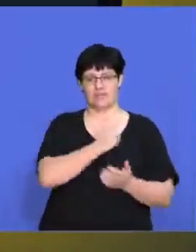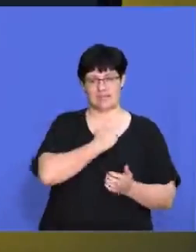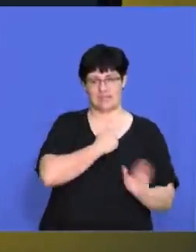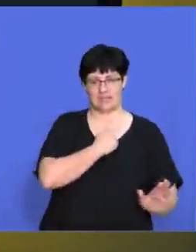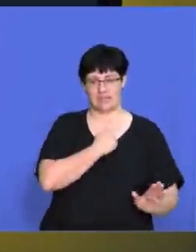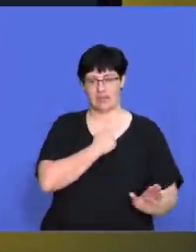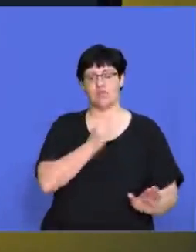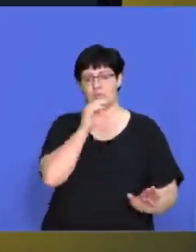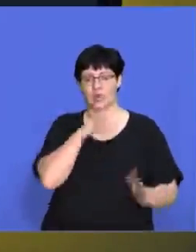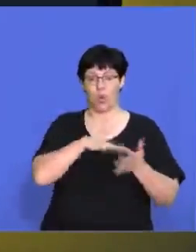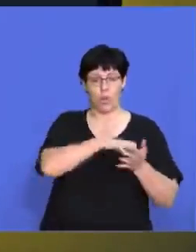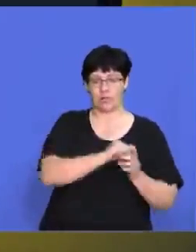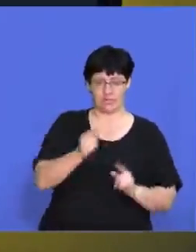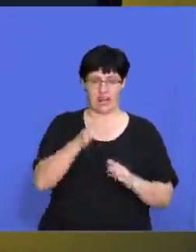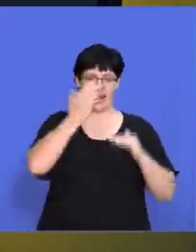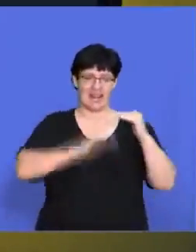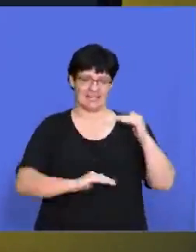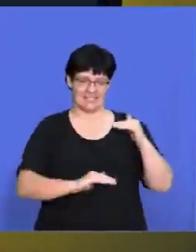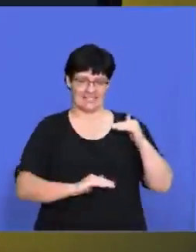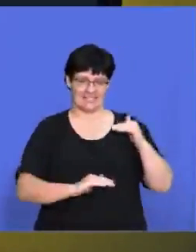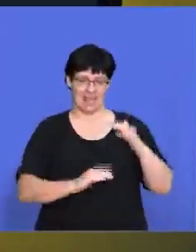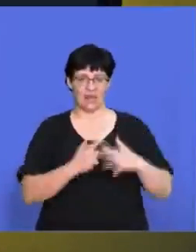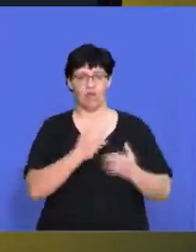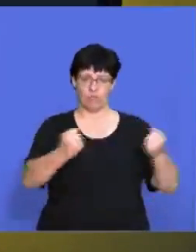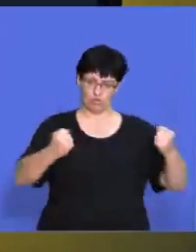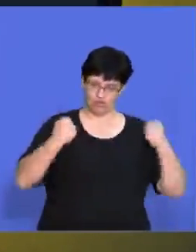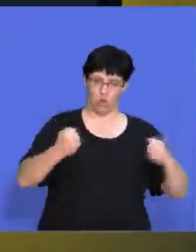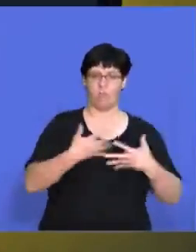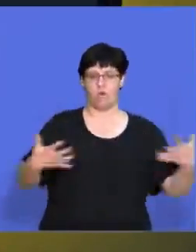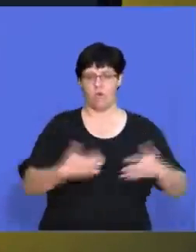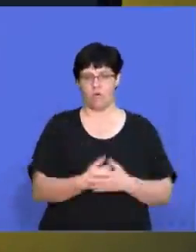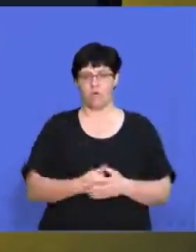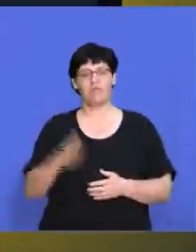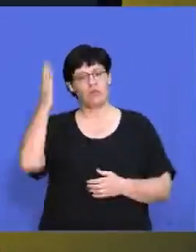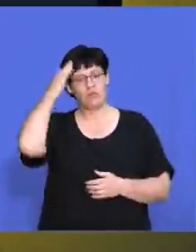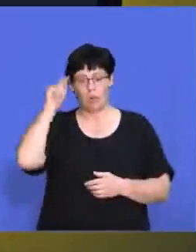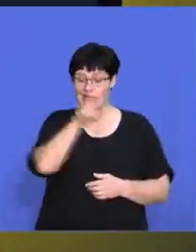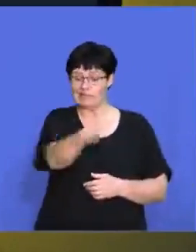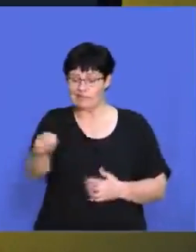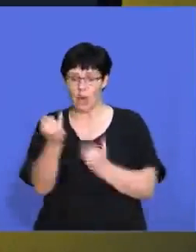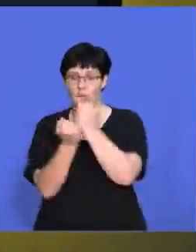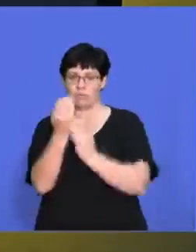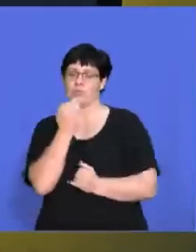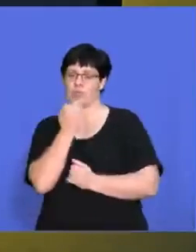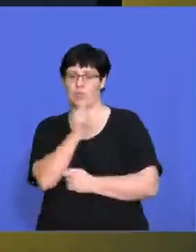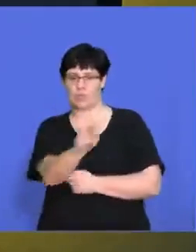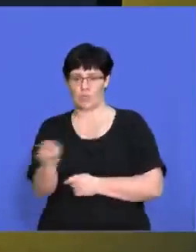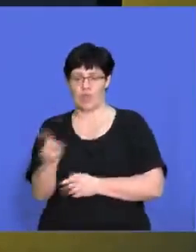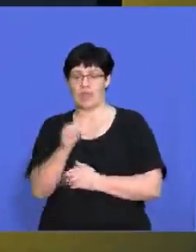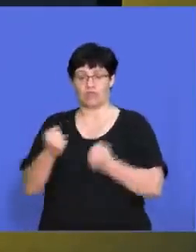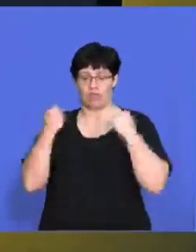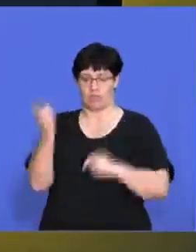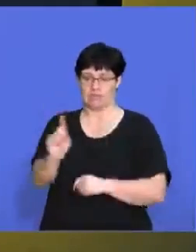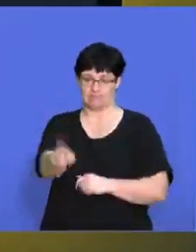to make sure that our weaknesses are less and that our strengths are stronger. So you need to know who you are competing against and what their